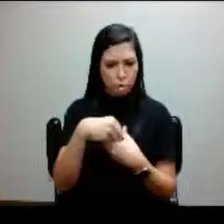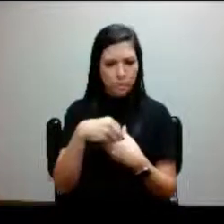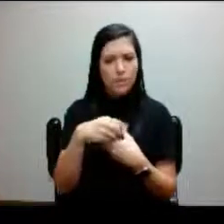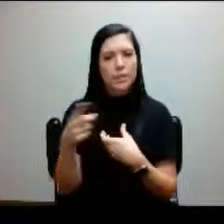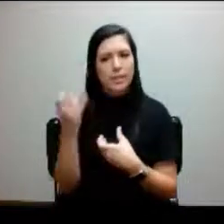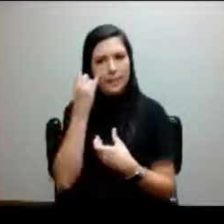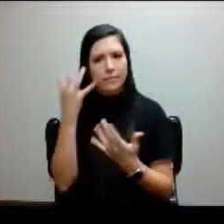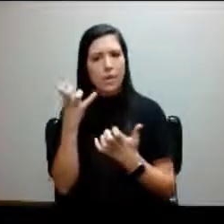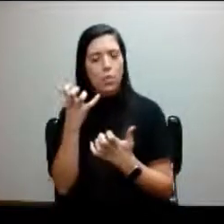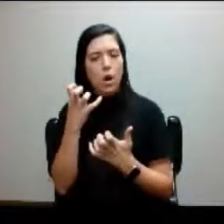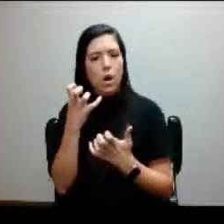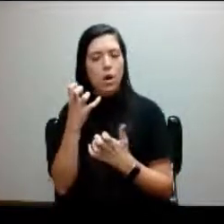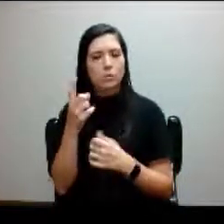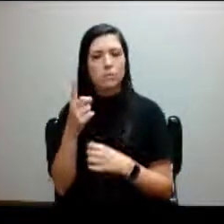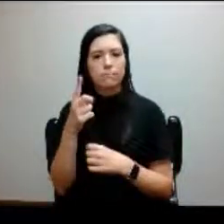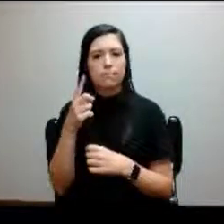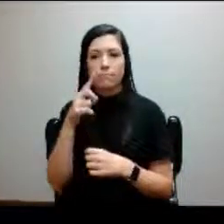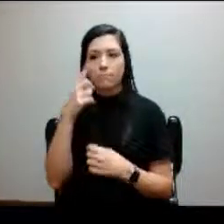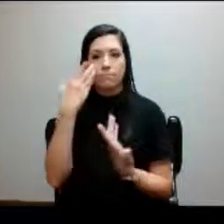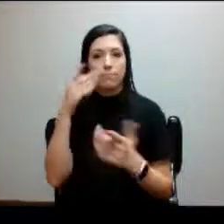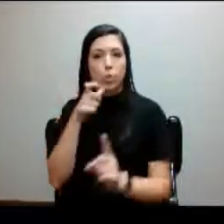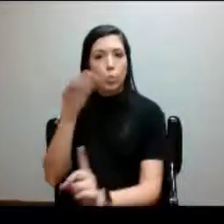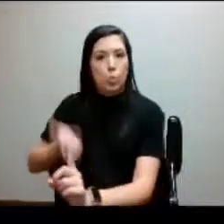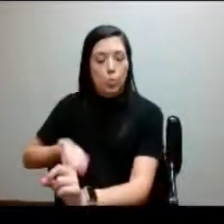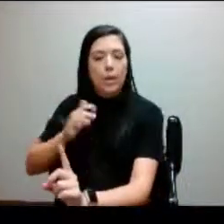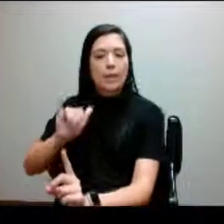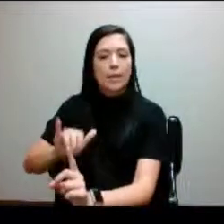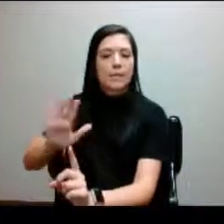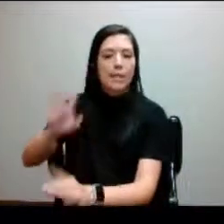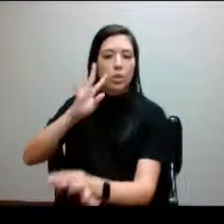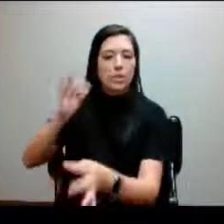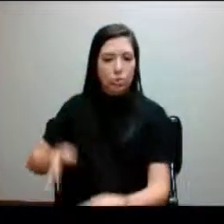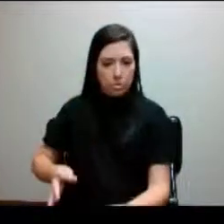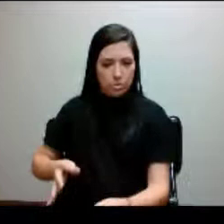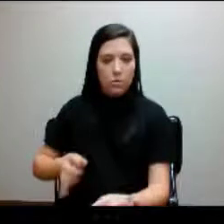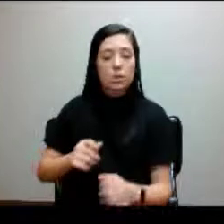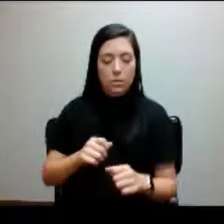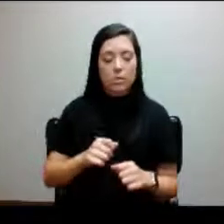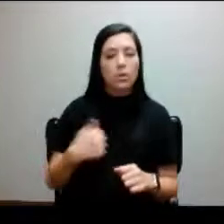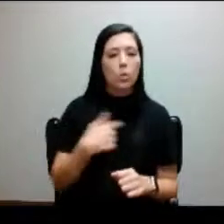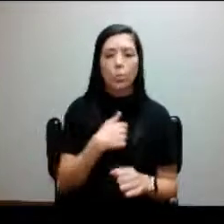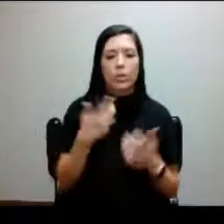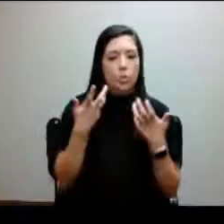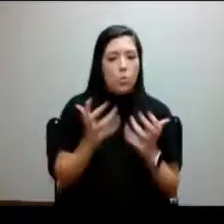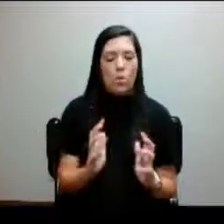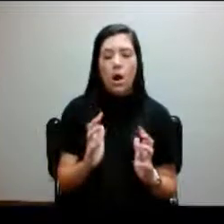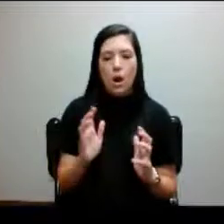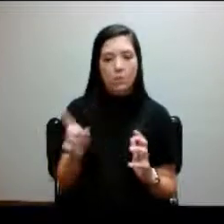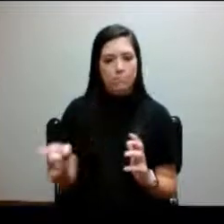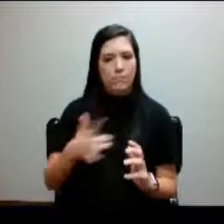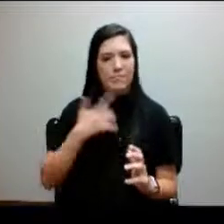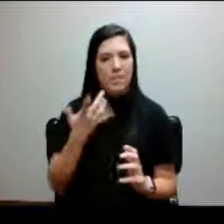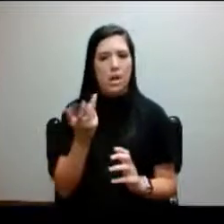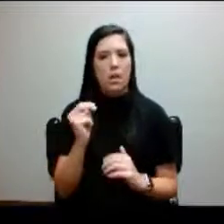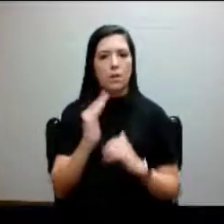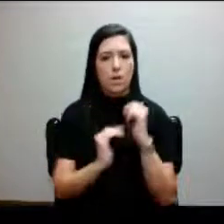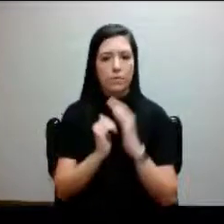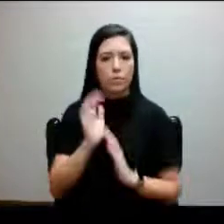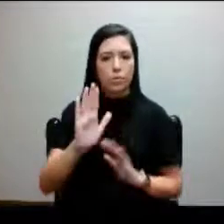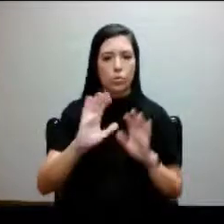remain unidentified and that is certainly their choice and we don't want them to be uncomfortable in your class.